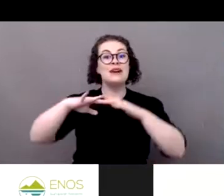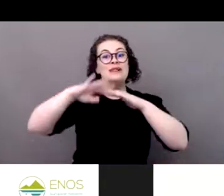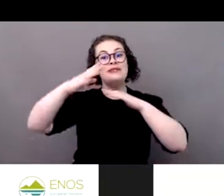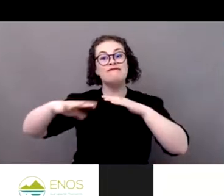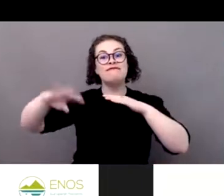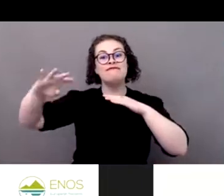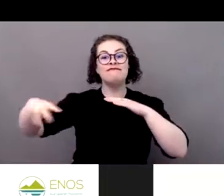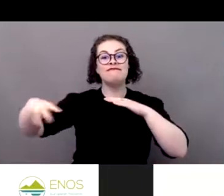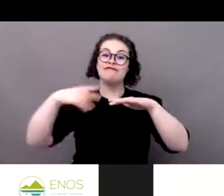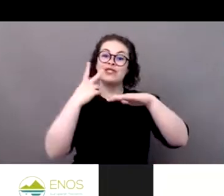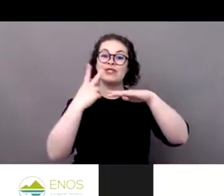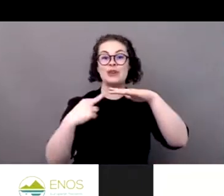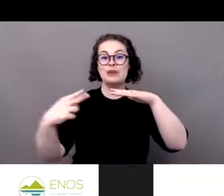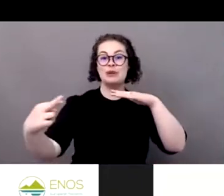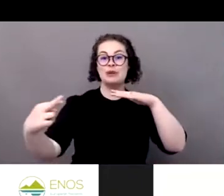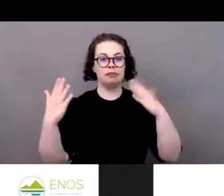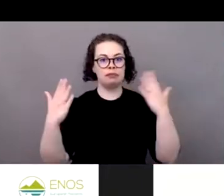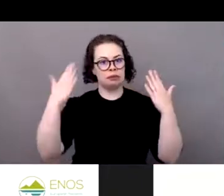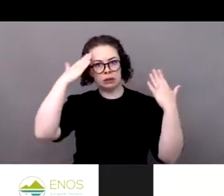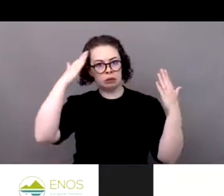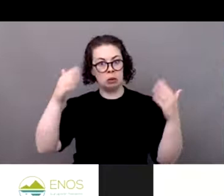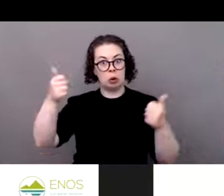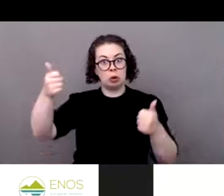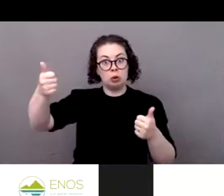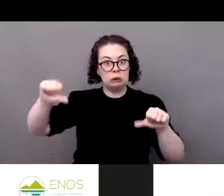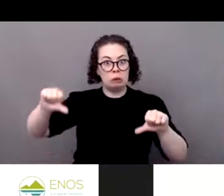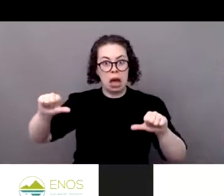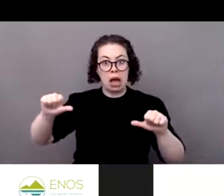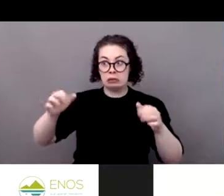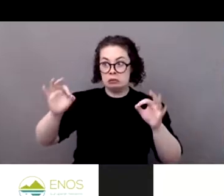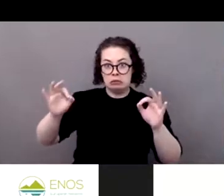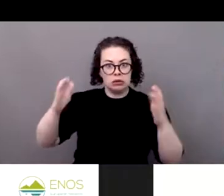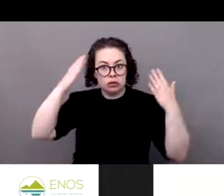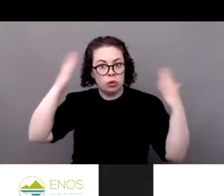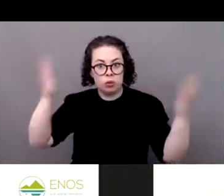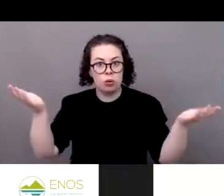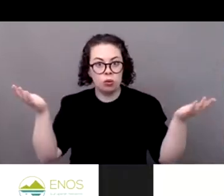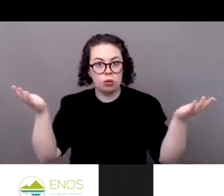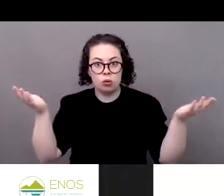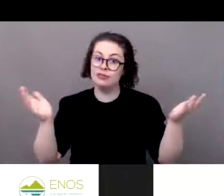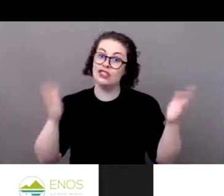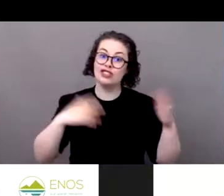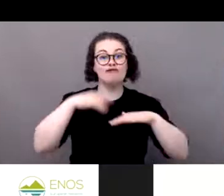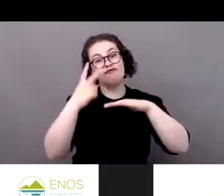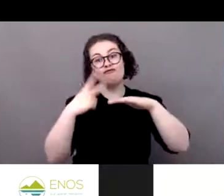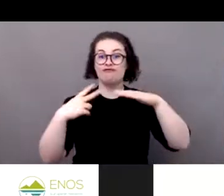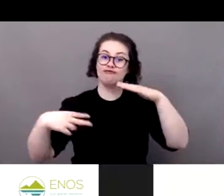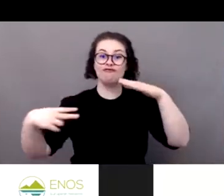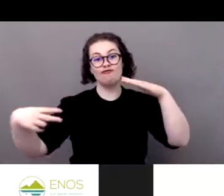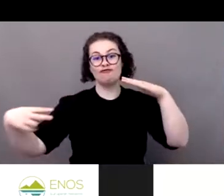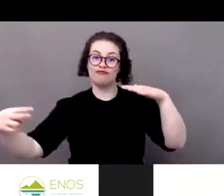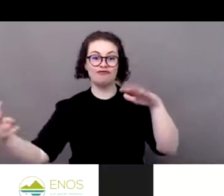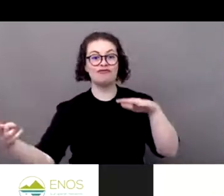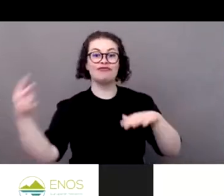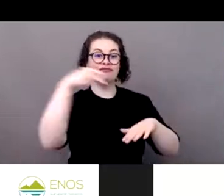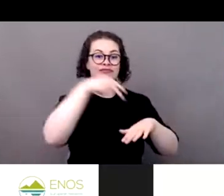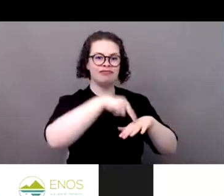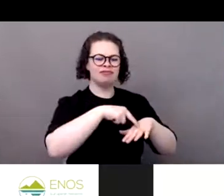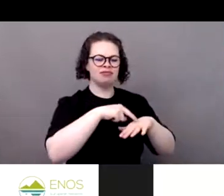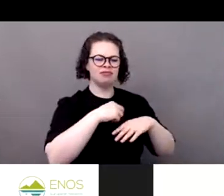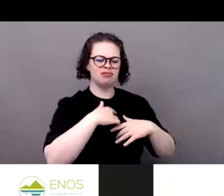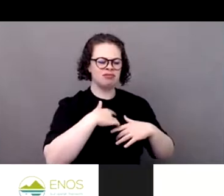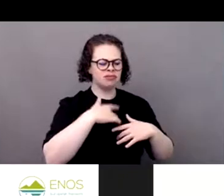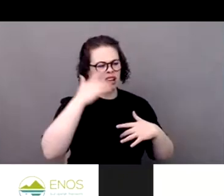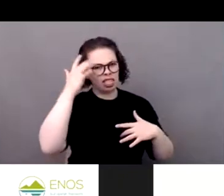So there are threats, but I wanted to the focus on this point in particular and talk about the other